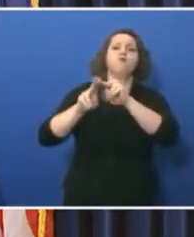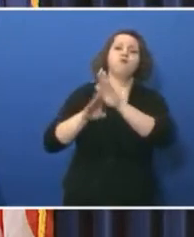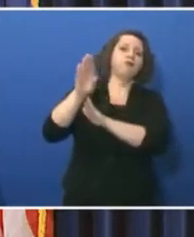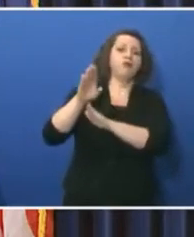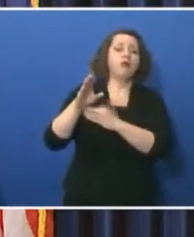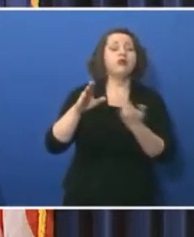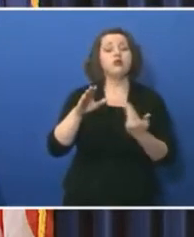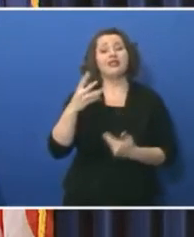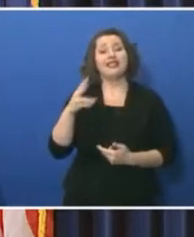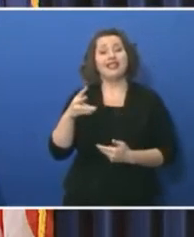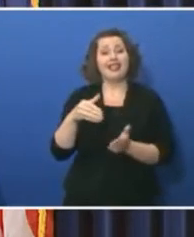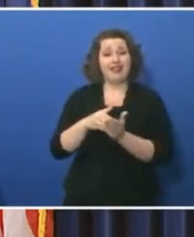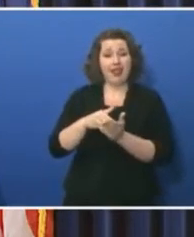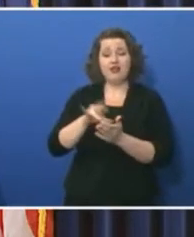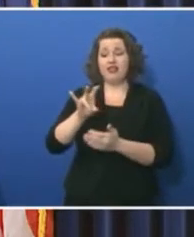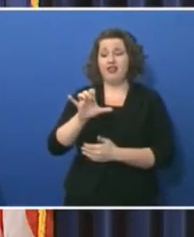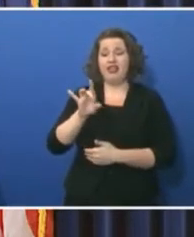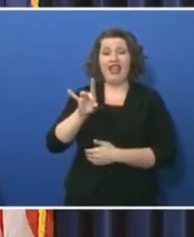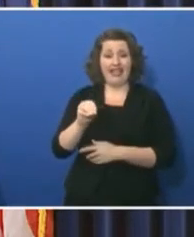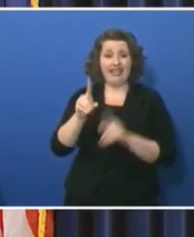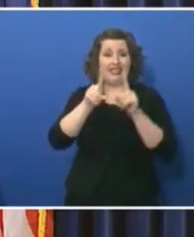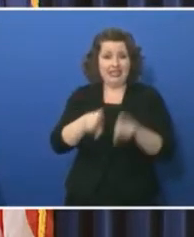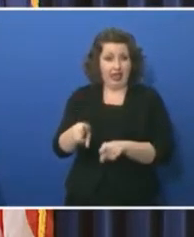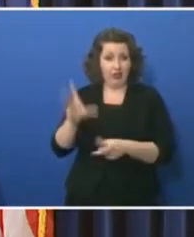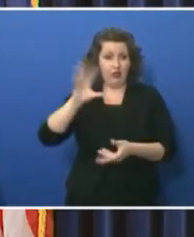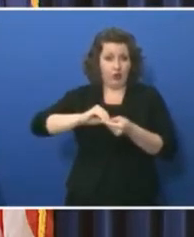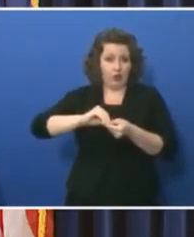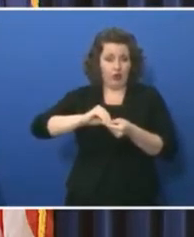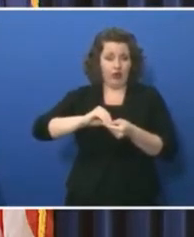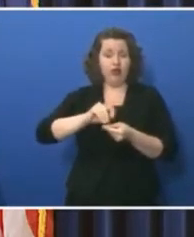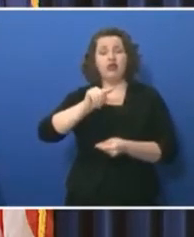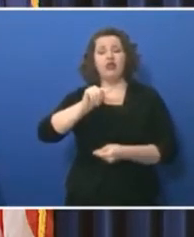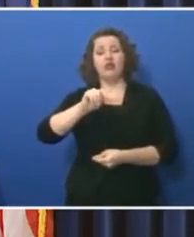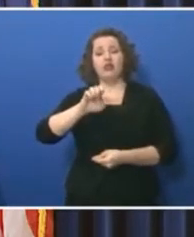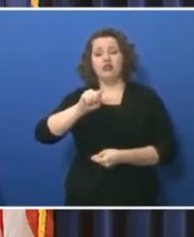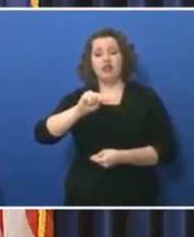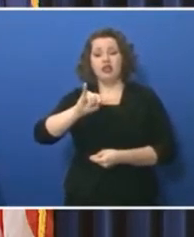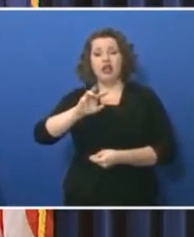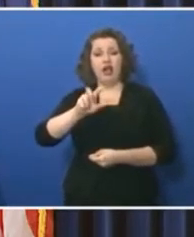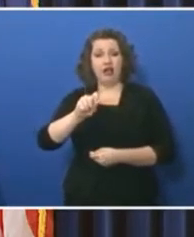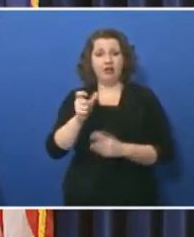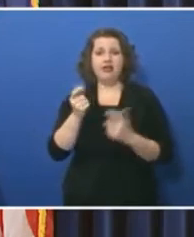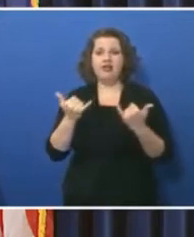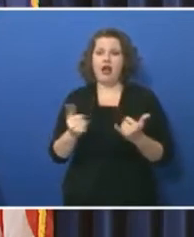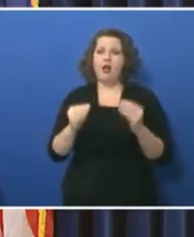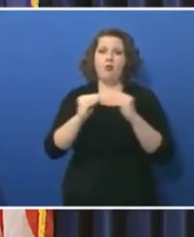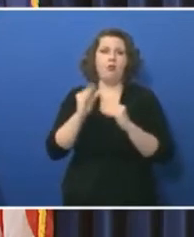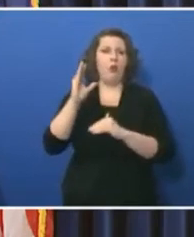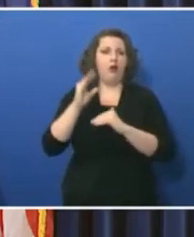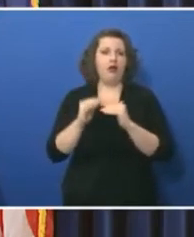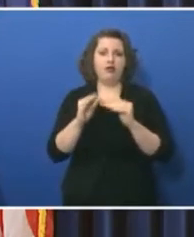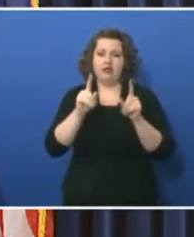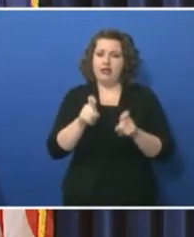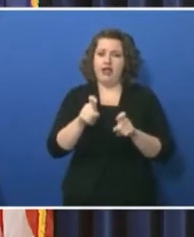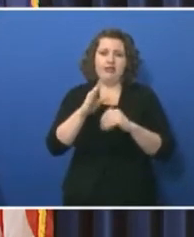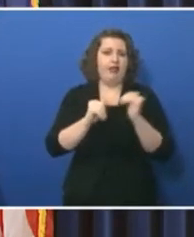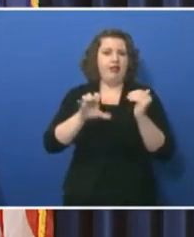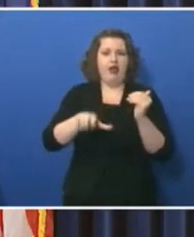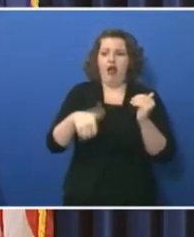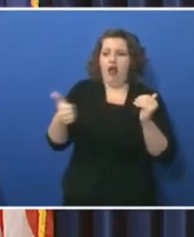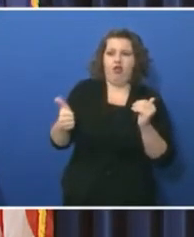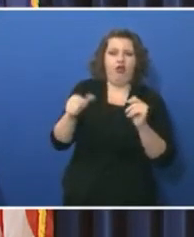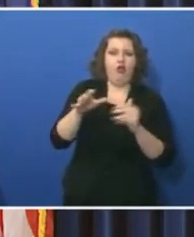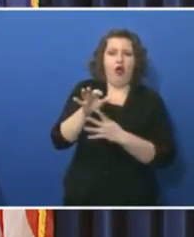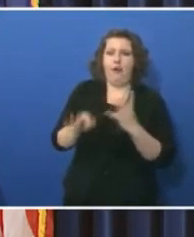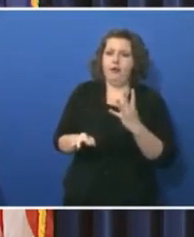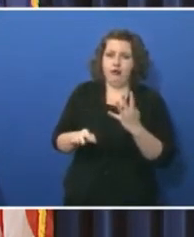,780 tests. Test Iowa is now generating more tests than any other testing option